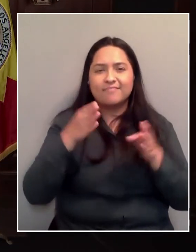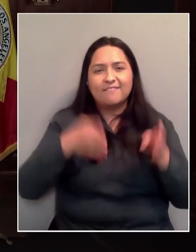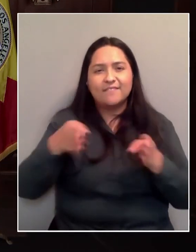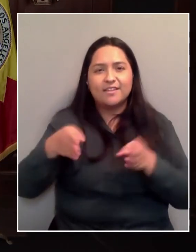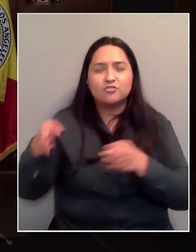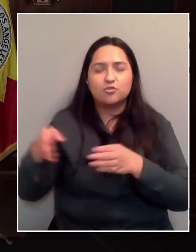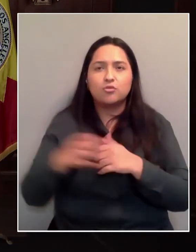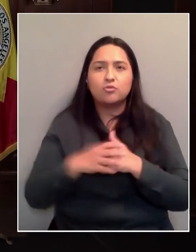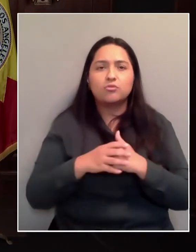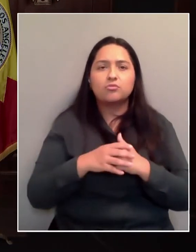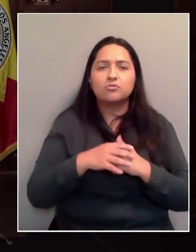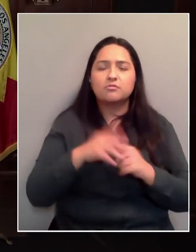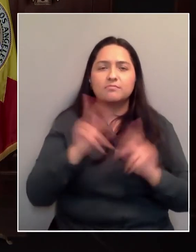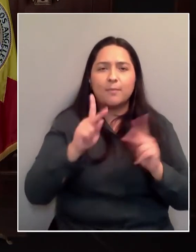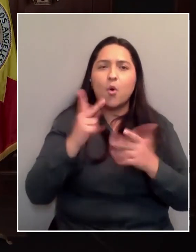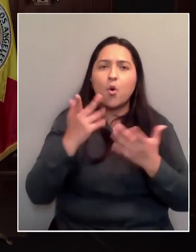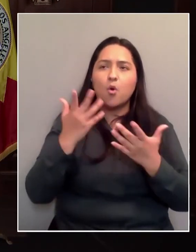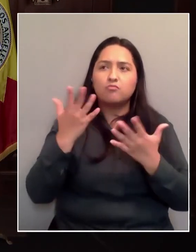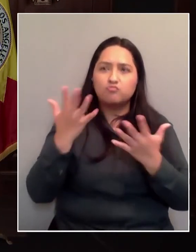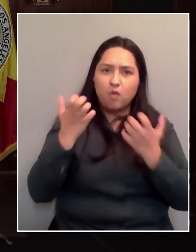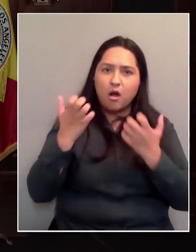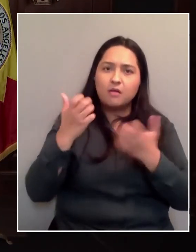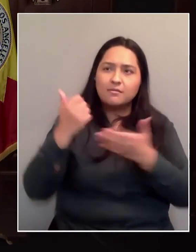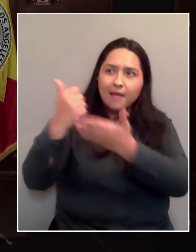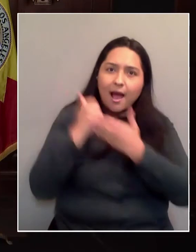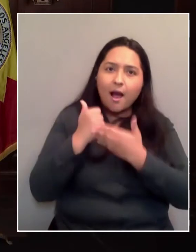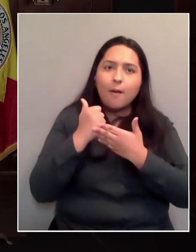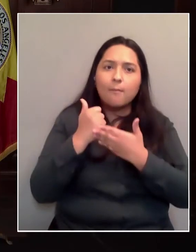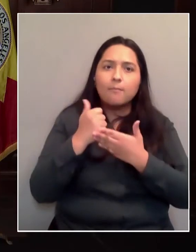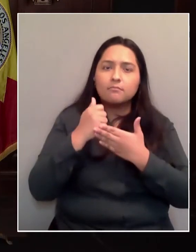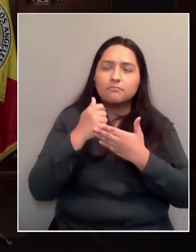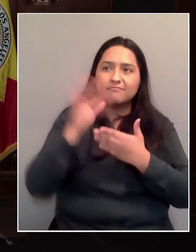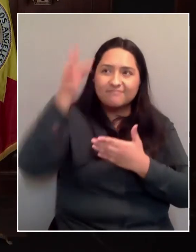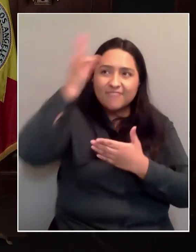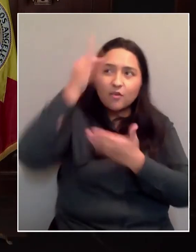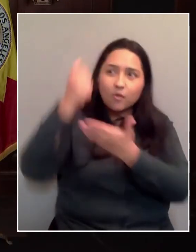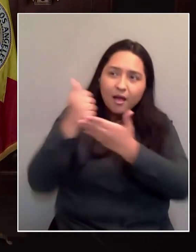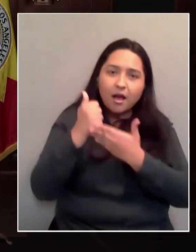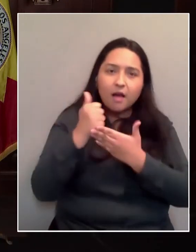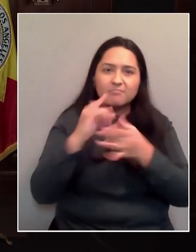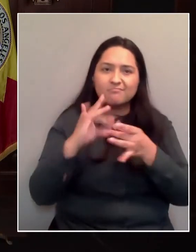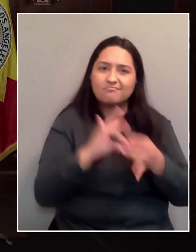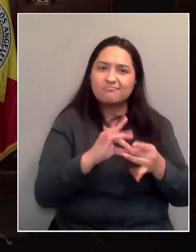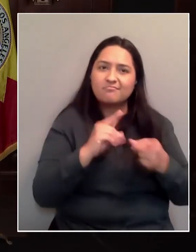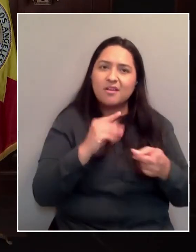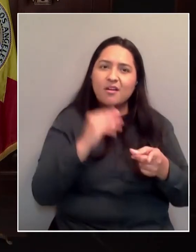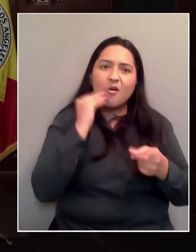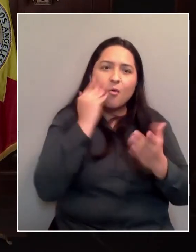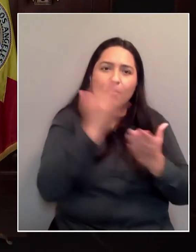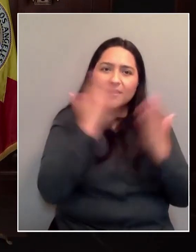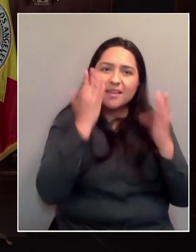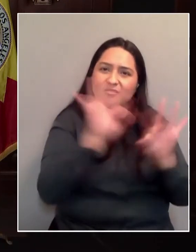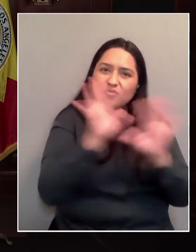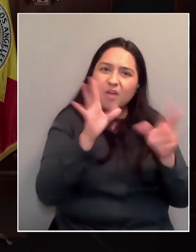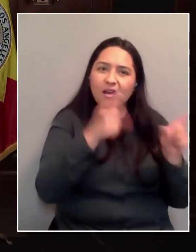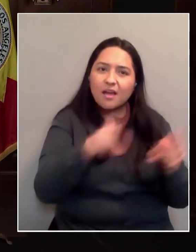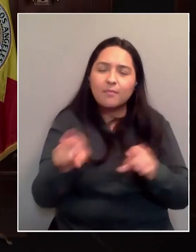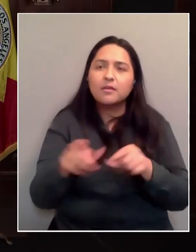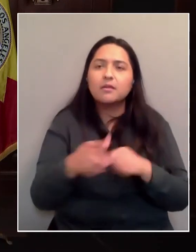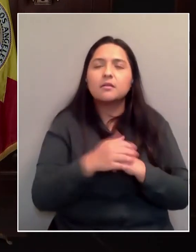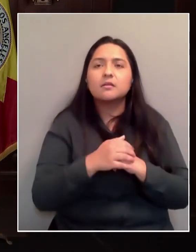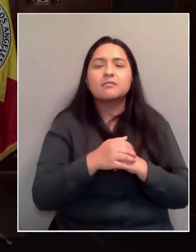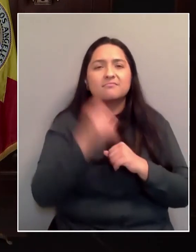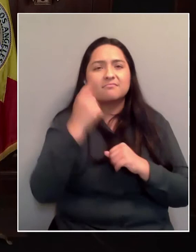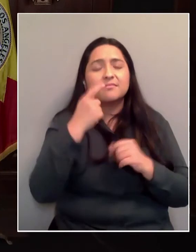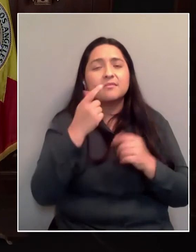-like response to the homeless crisis for years now. Given the rising number of unhoused people